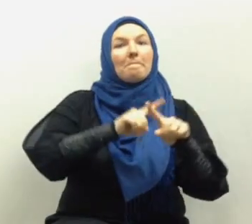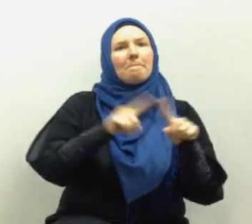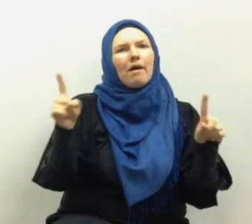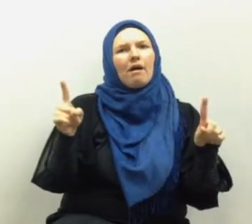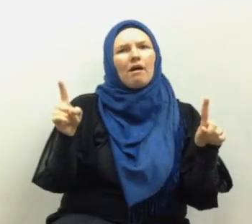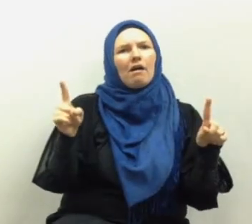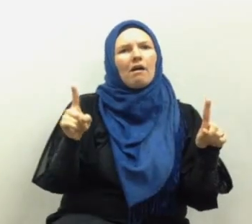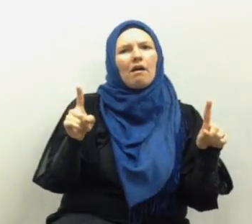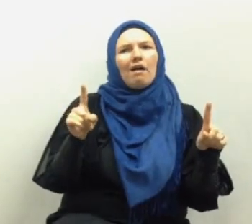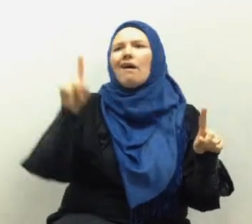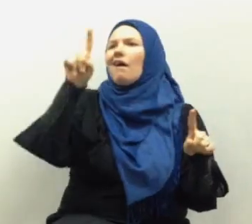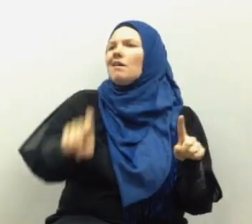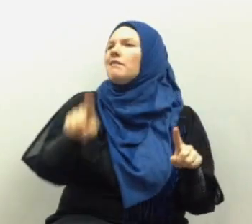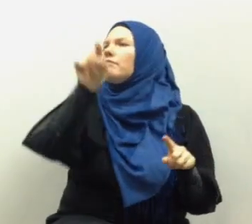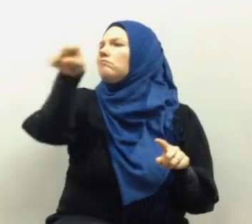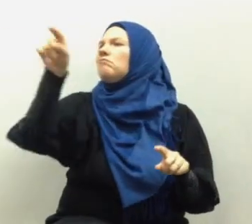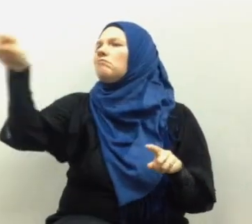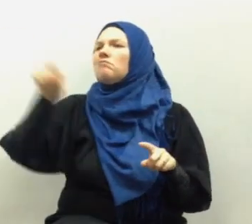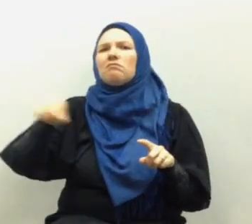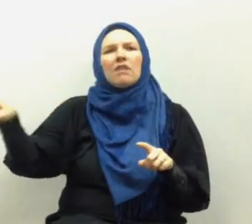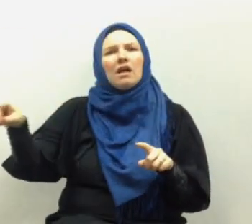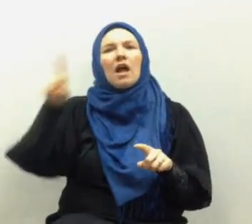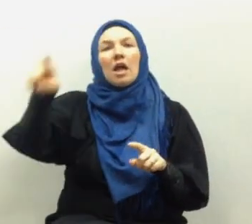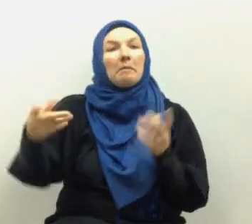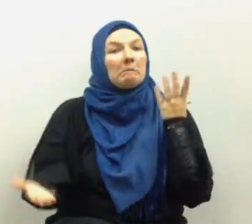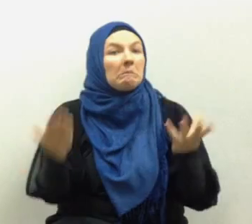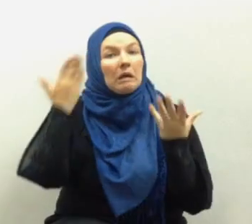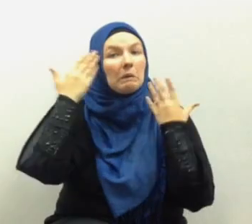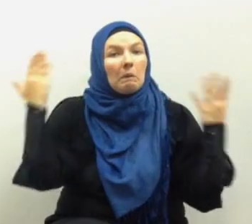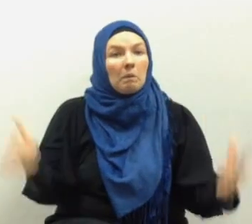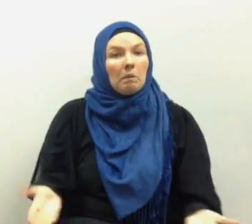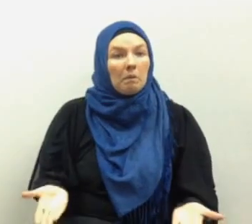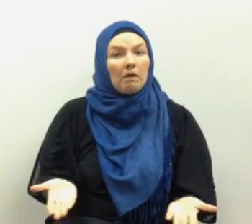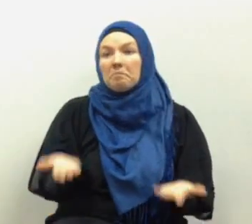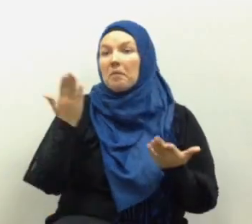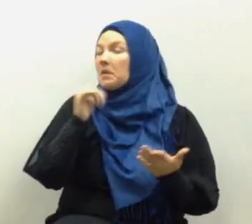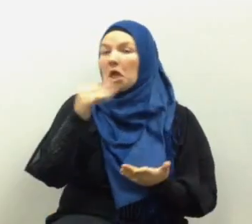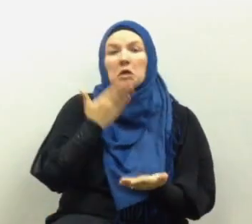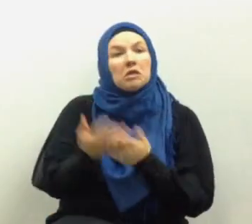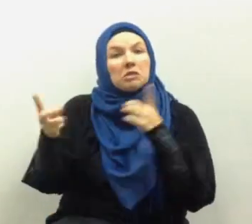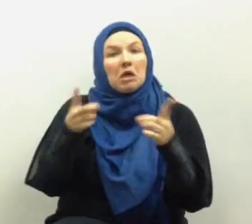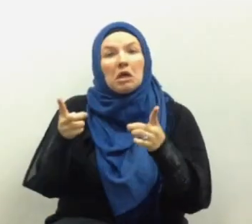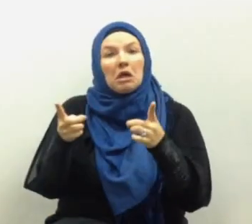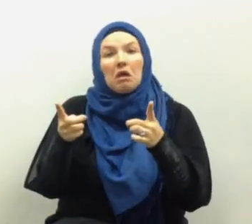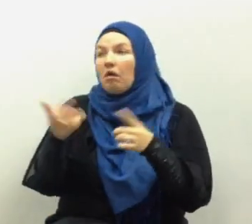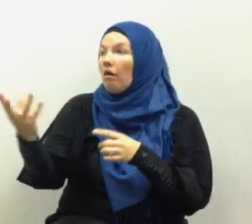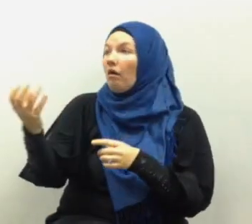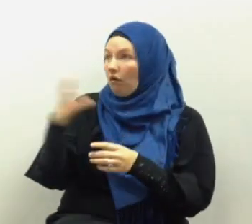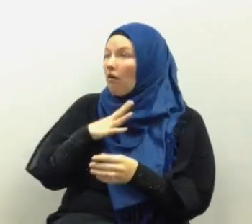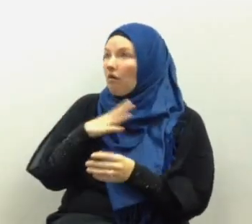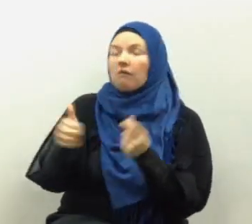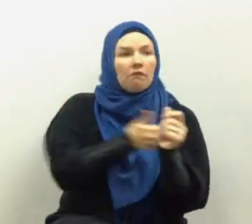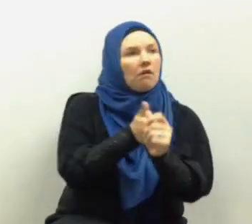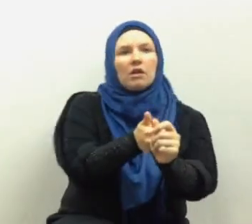but if you follow and ask any other person who may or may not give you the best direction and you